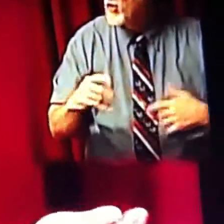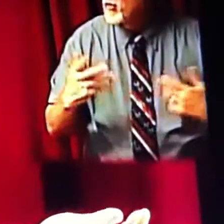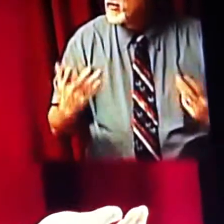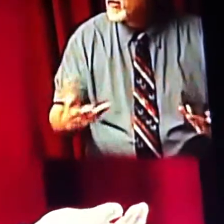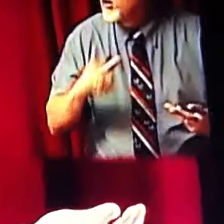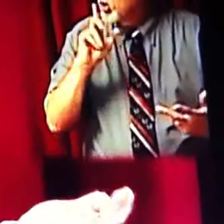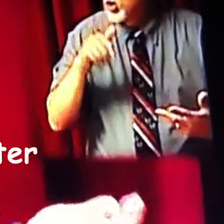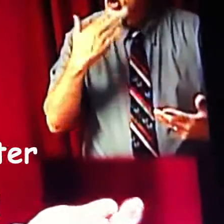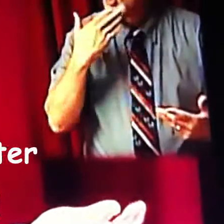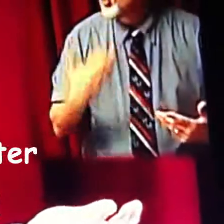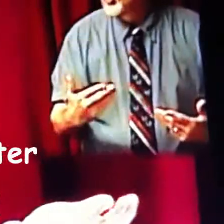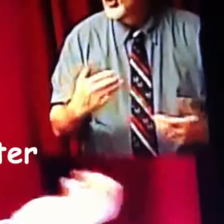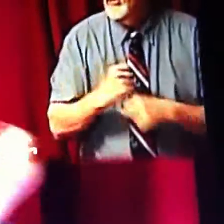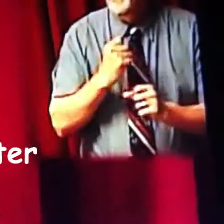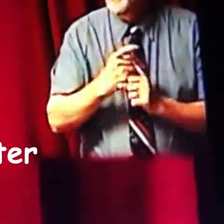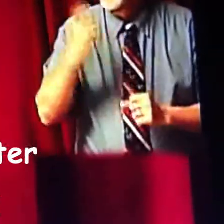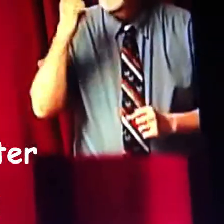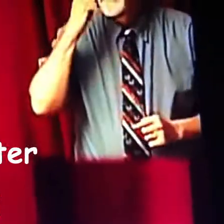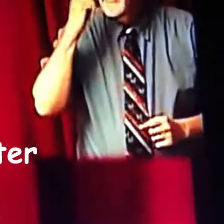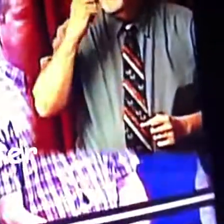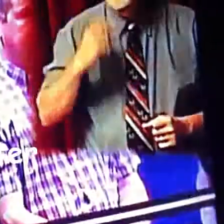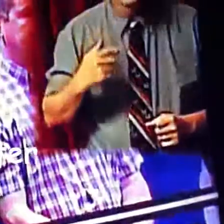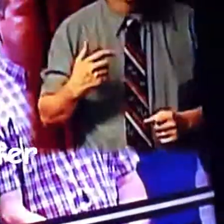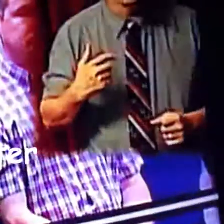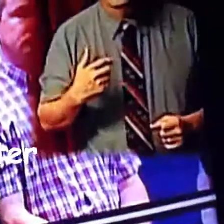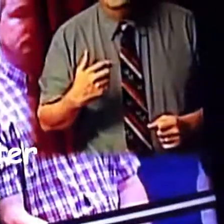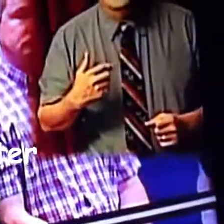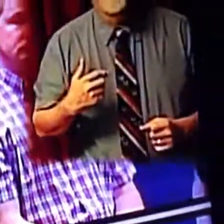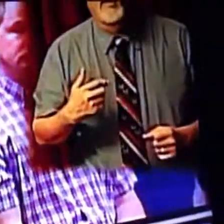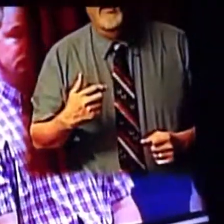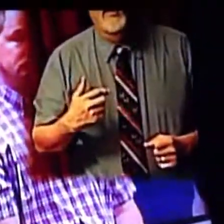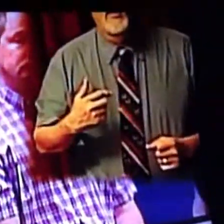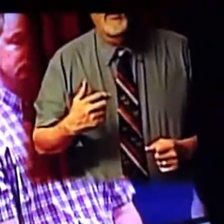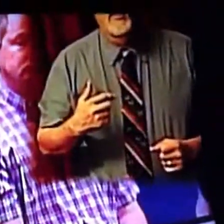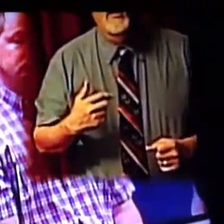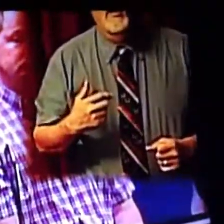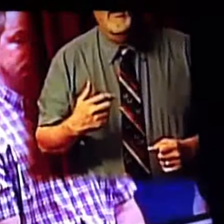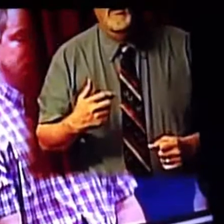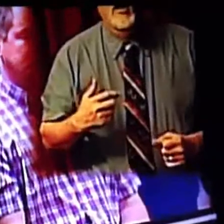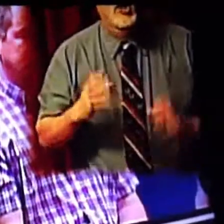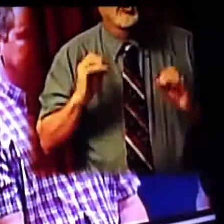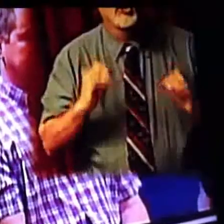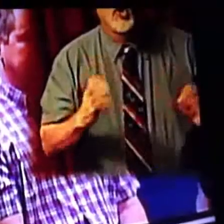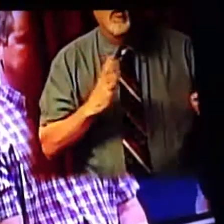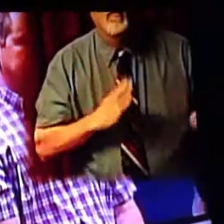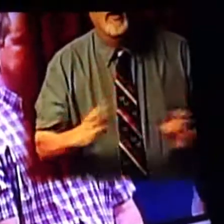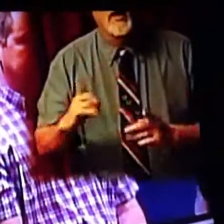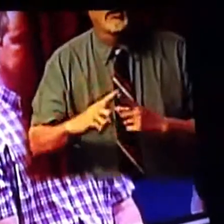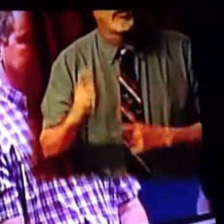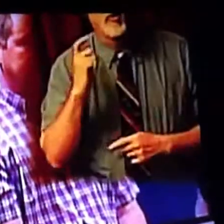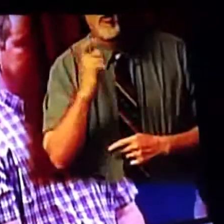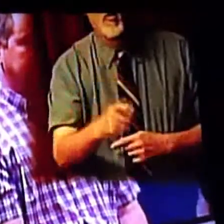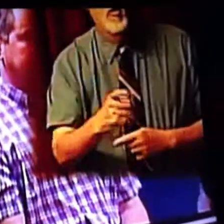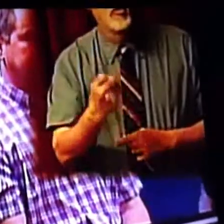it doesn't look good, and it doesn't make sense. We are not . . There is no plan to award